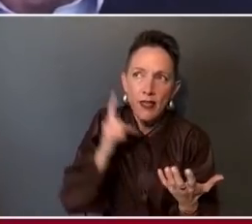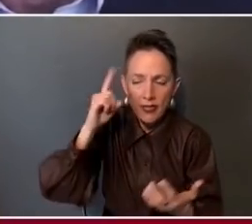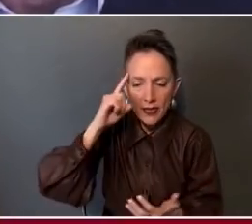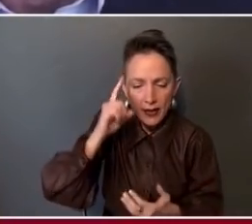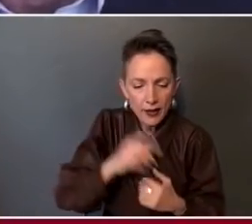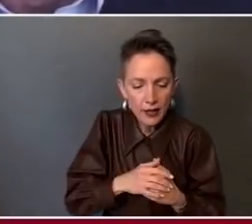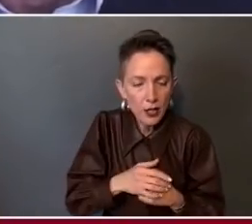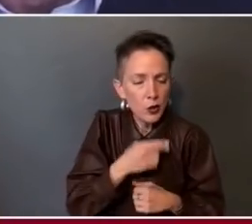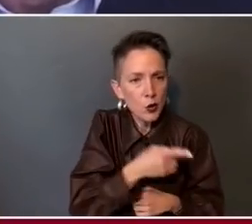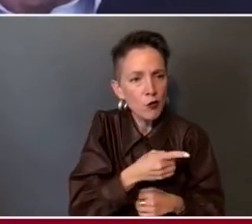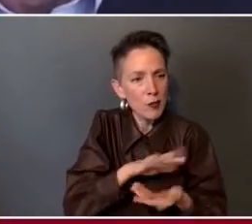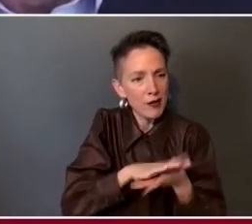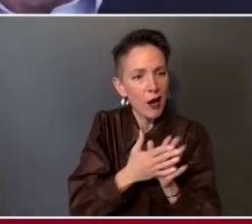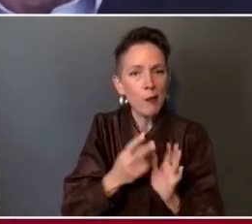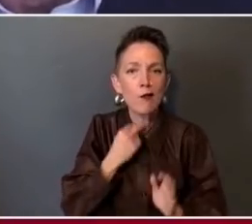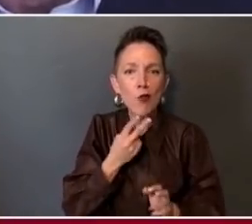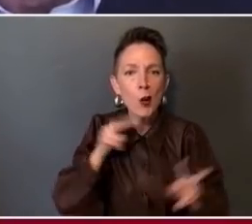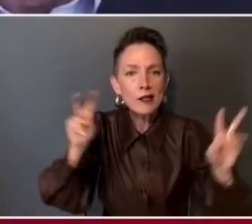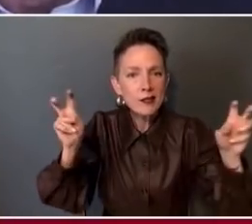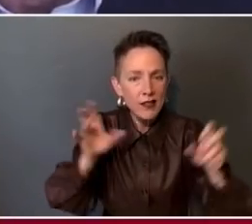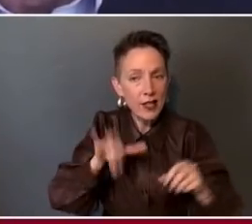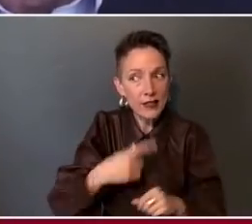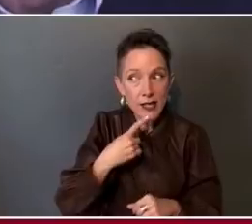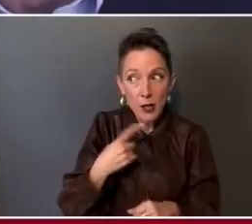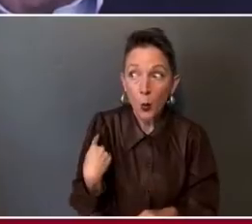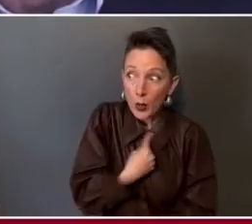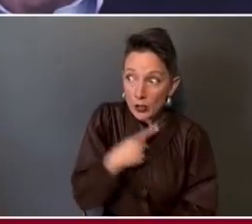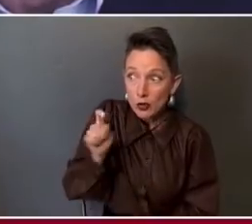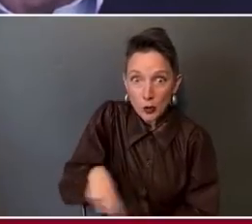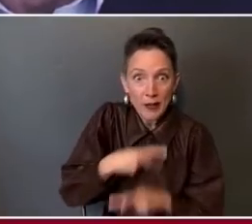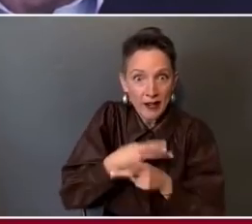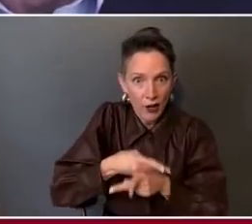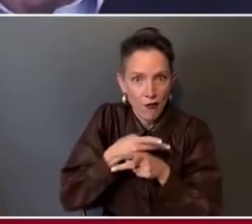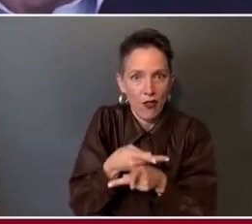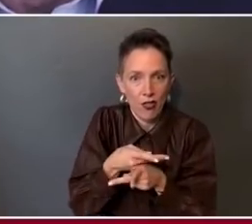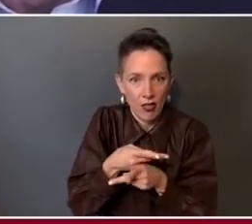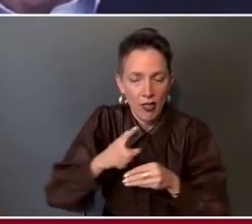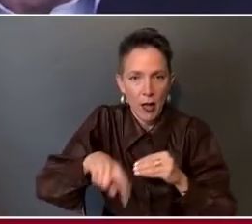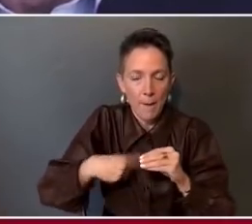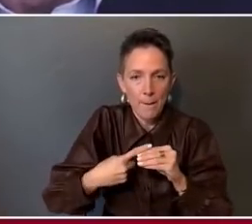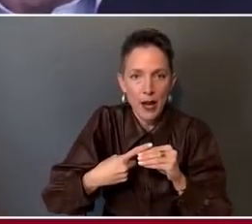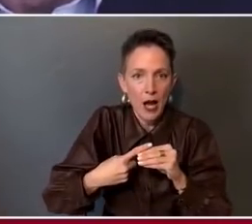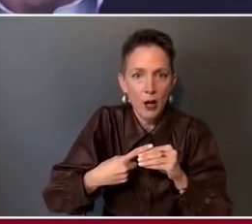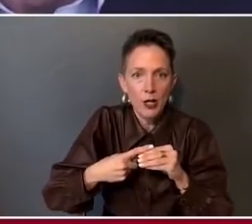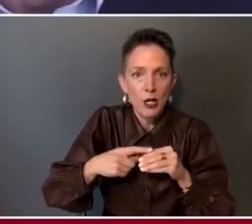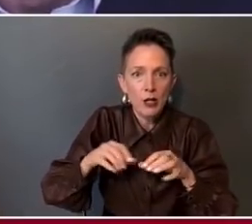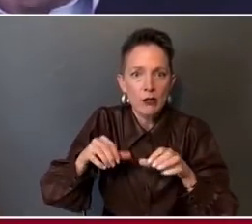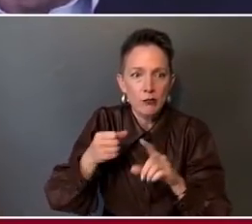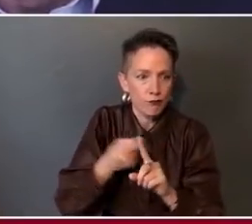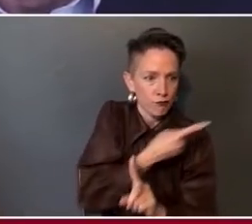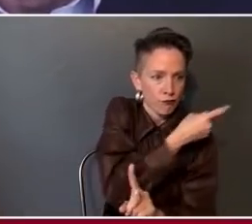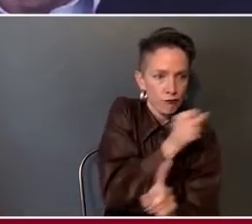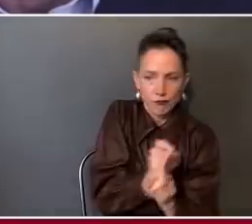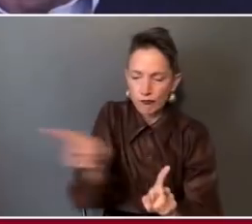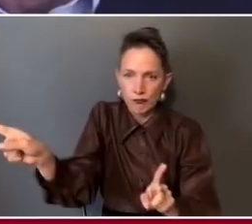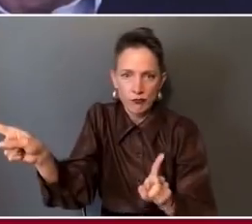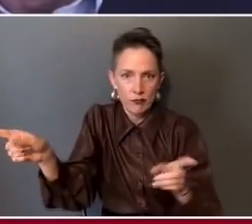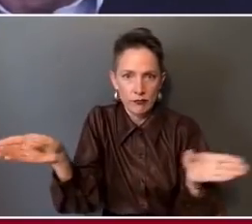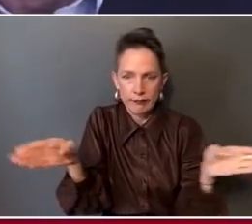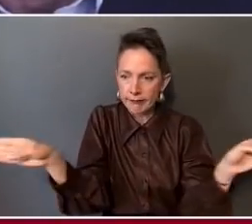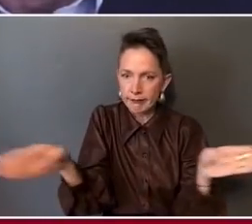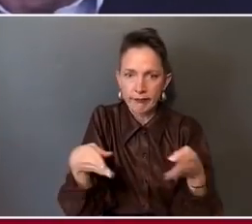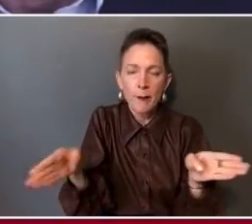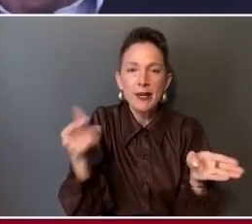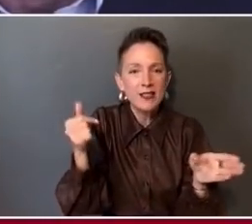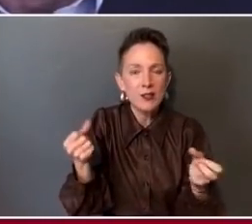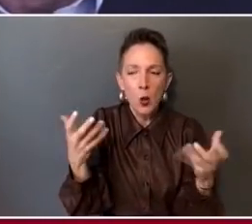You've been the voice that has said, we ought to be careful about going too far in either direction because there's such great